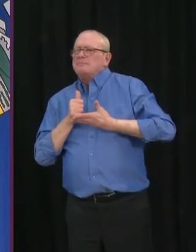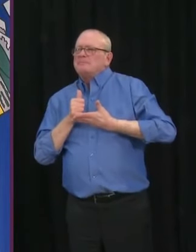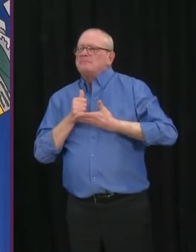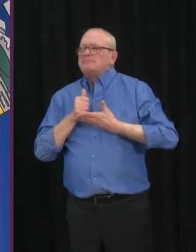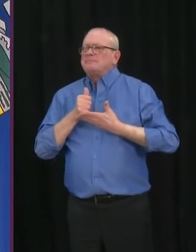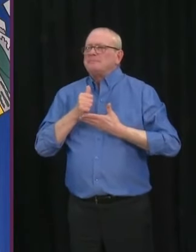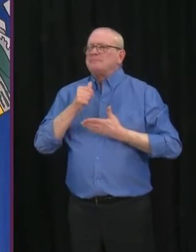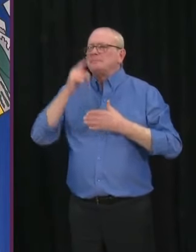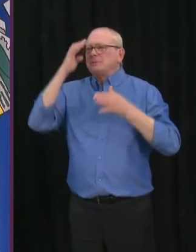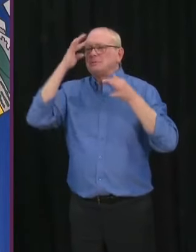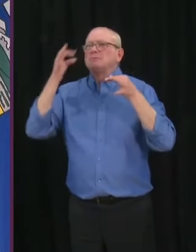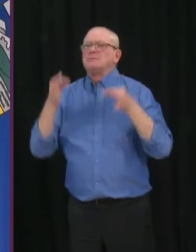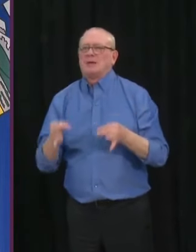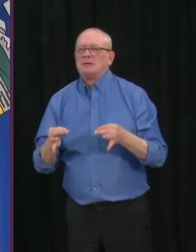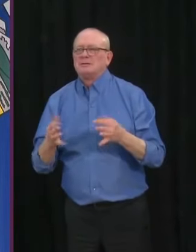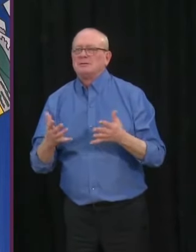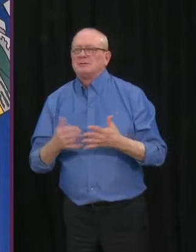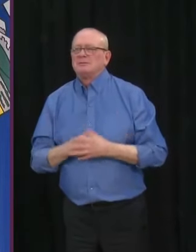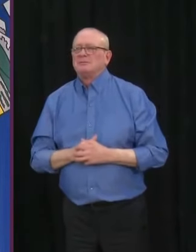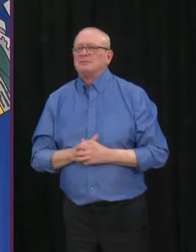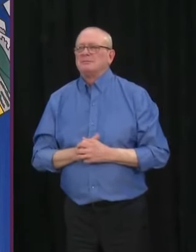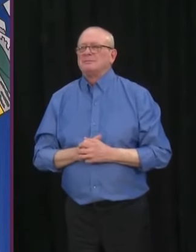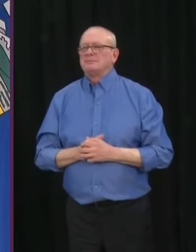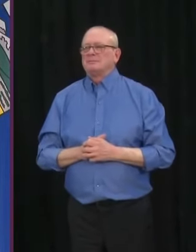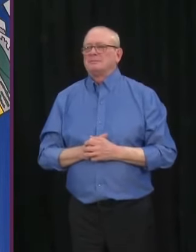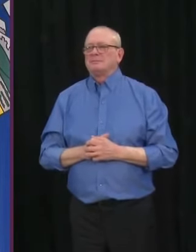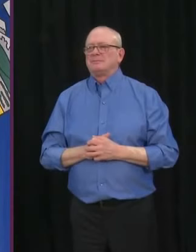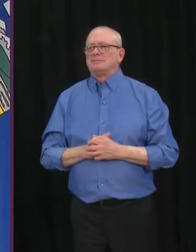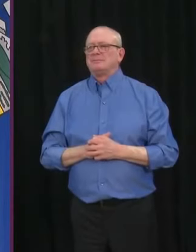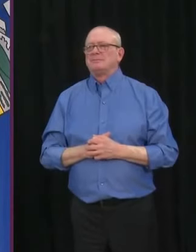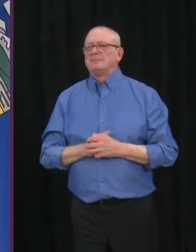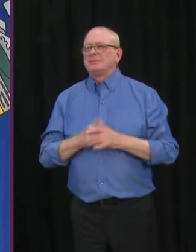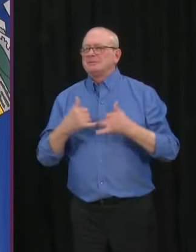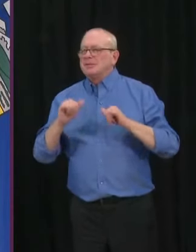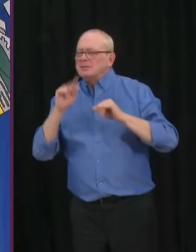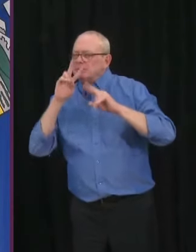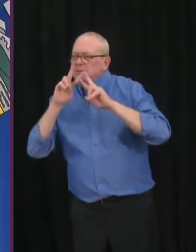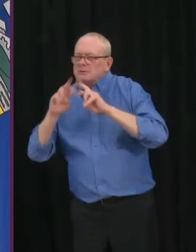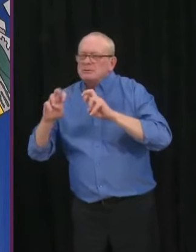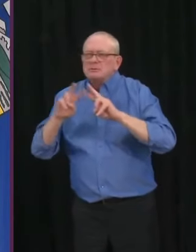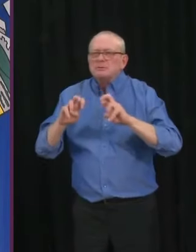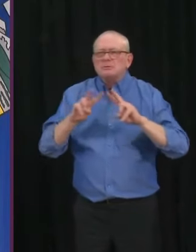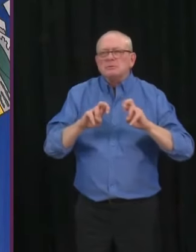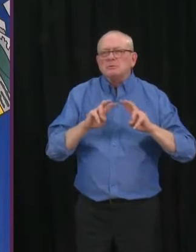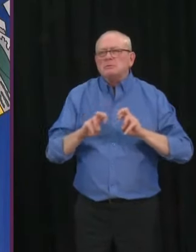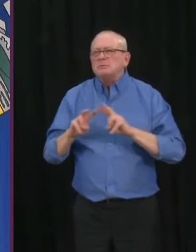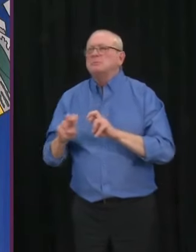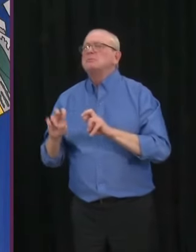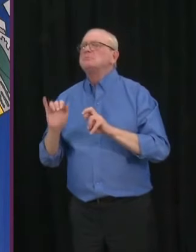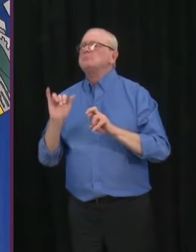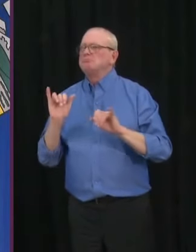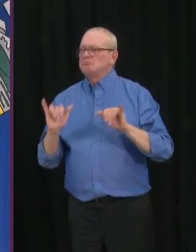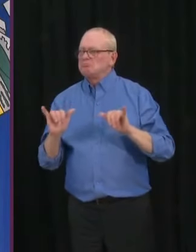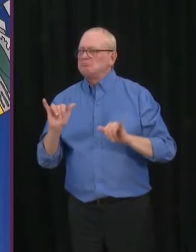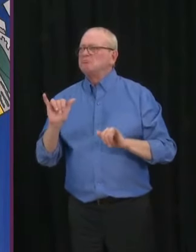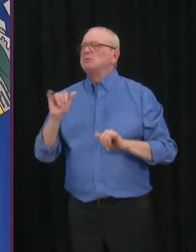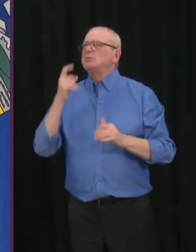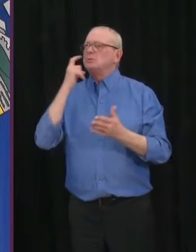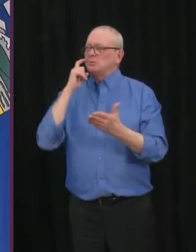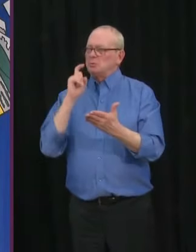So, we developed those metrics for them to be able to make that informed decision. And we saw with our,